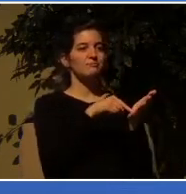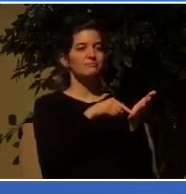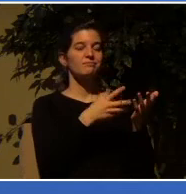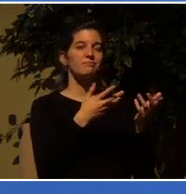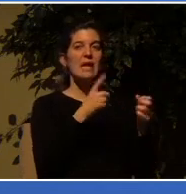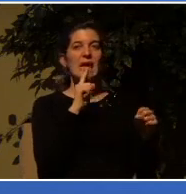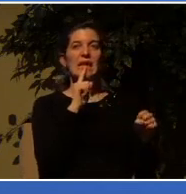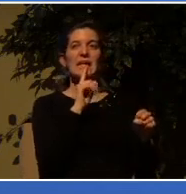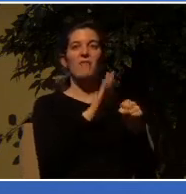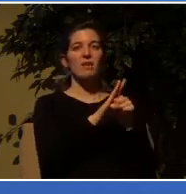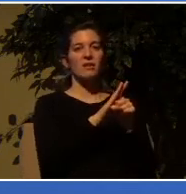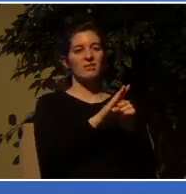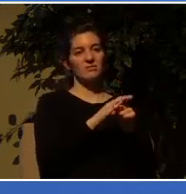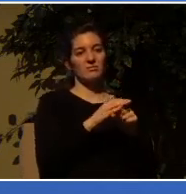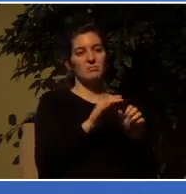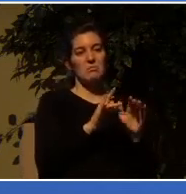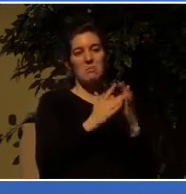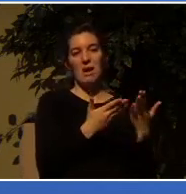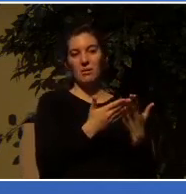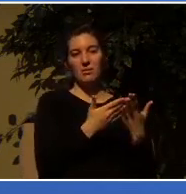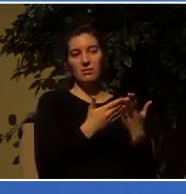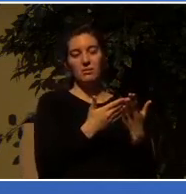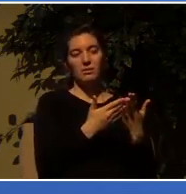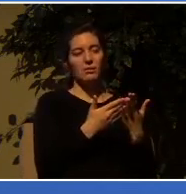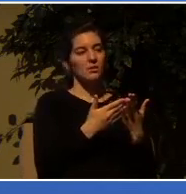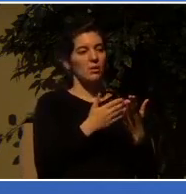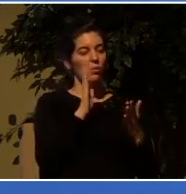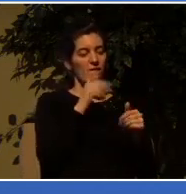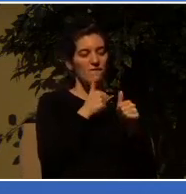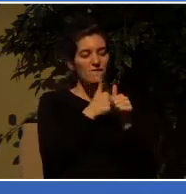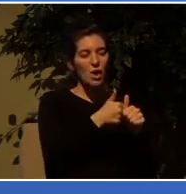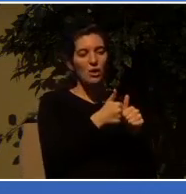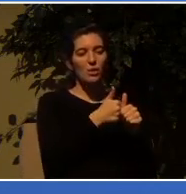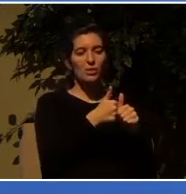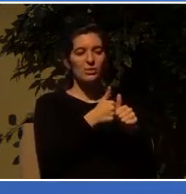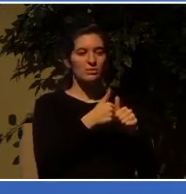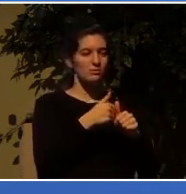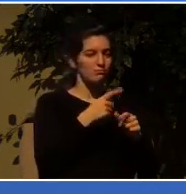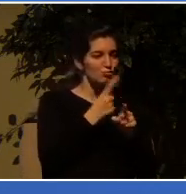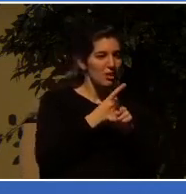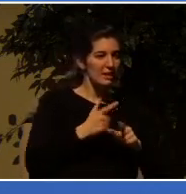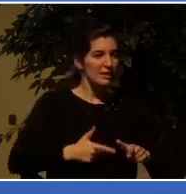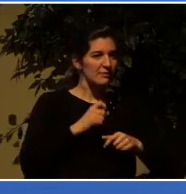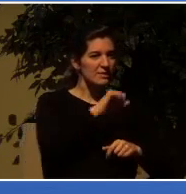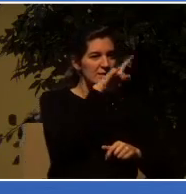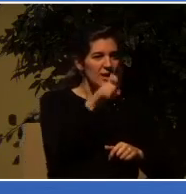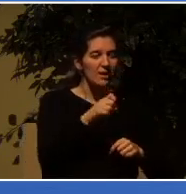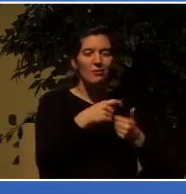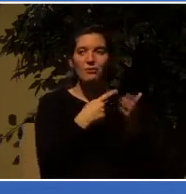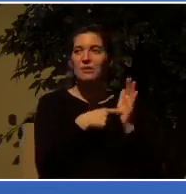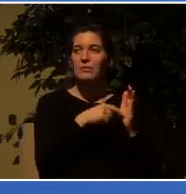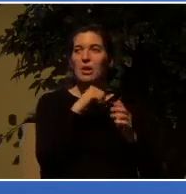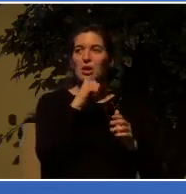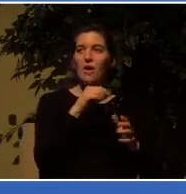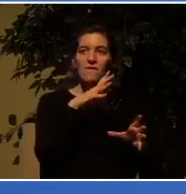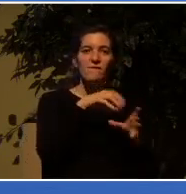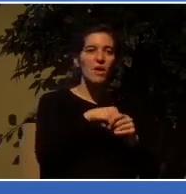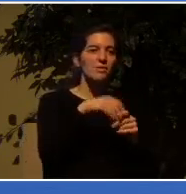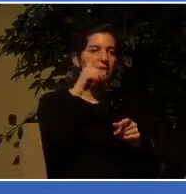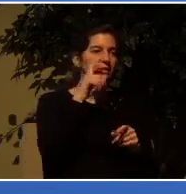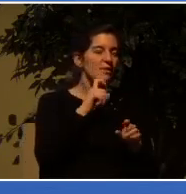subscribing to a particular lifestyle that includes, among other things, not engaging in sex